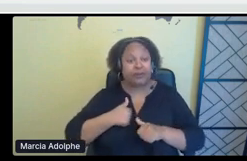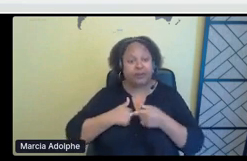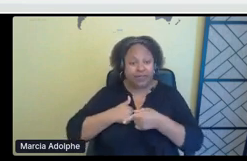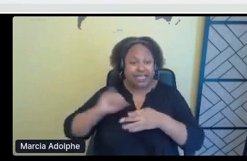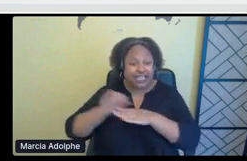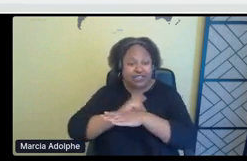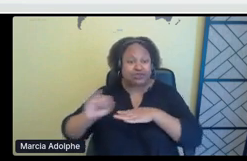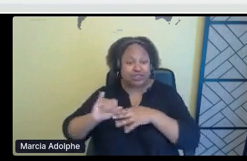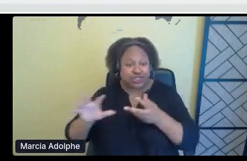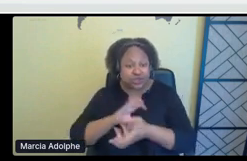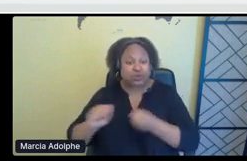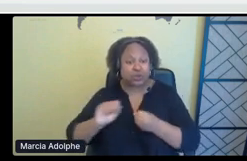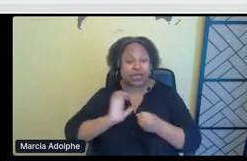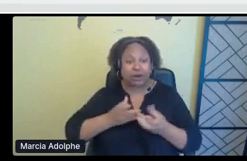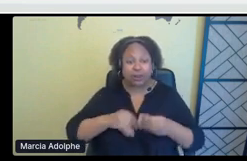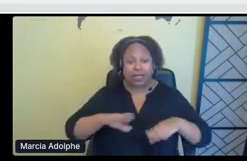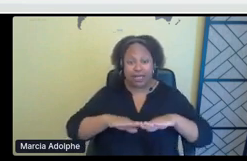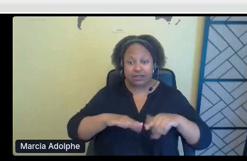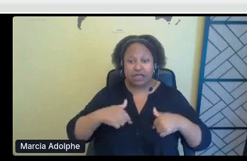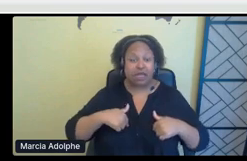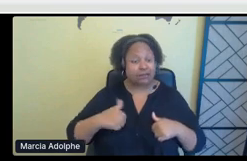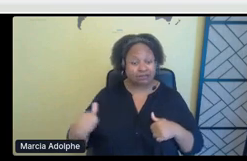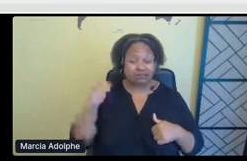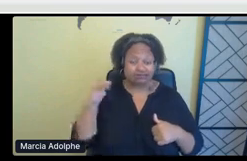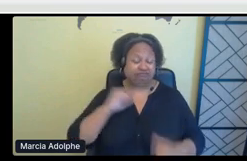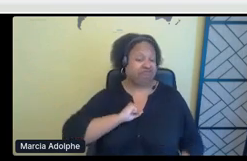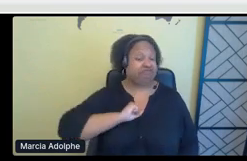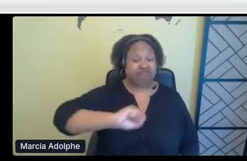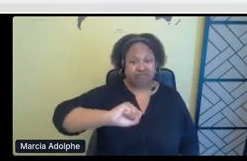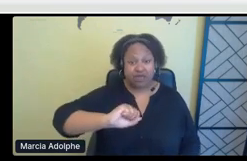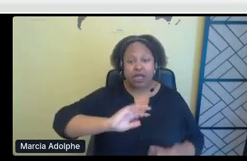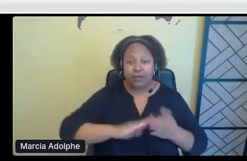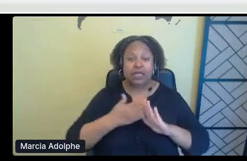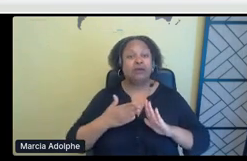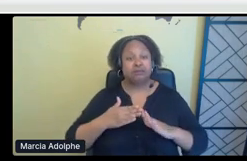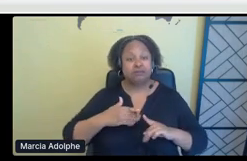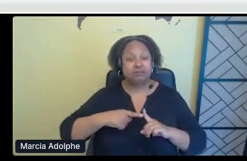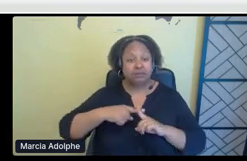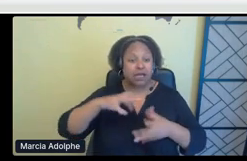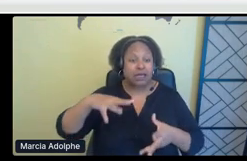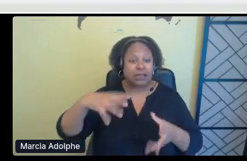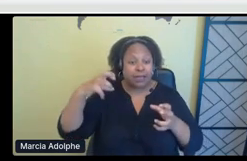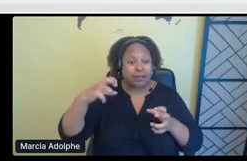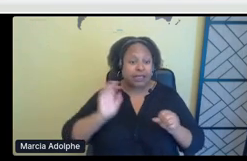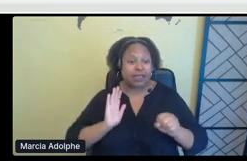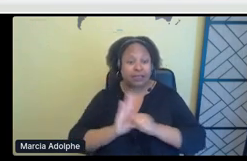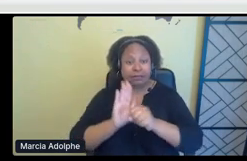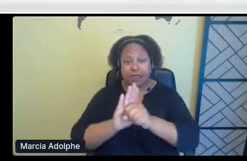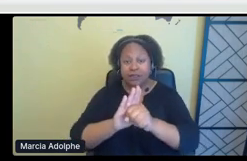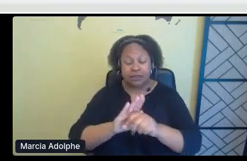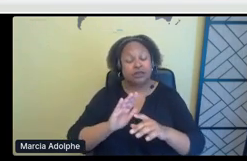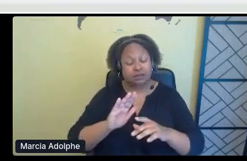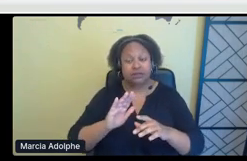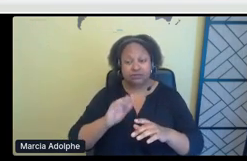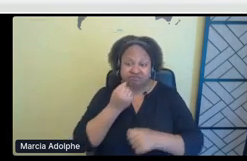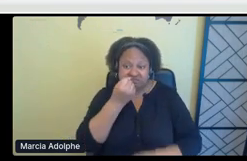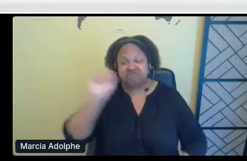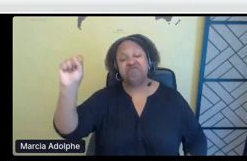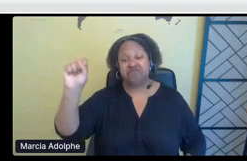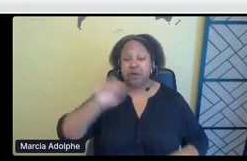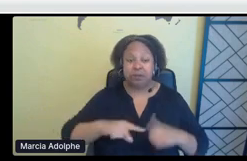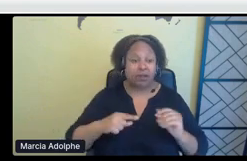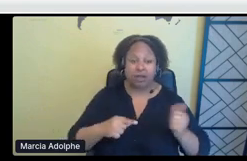not to do that. And I became a climate campaigner and environmental campaigner, but that's not always the path of everyone else. Um,